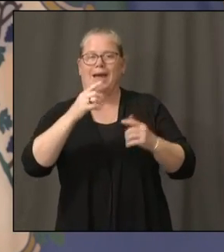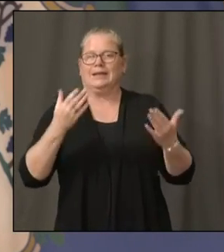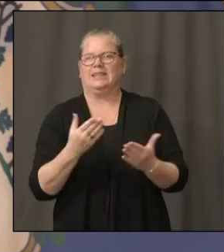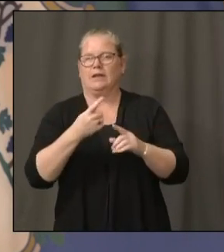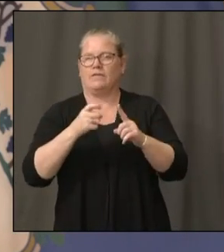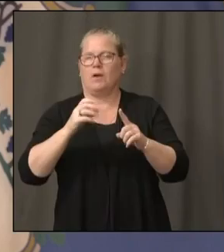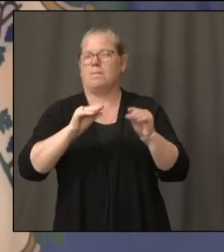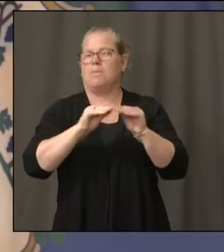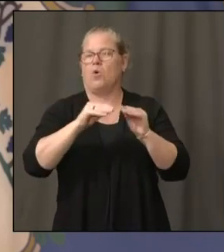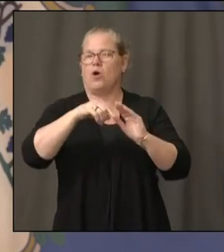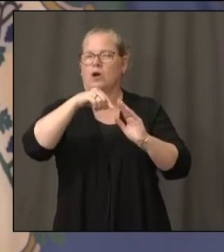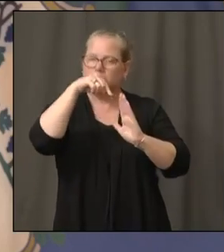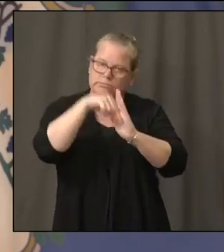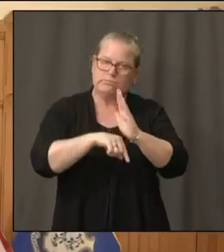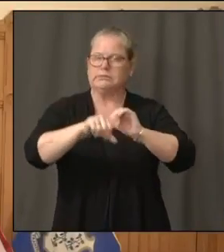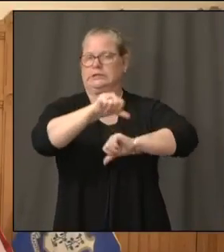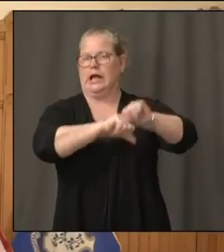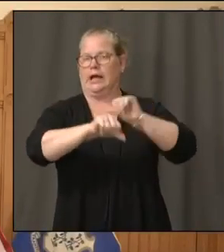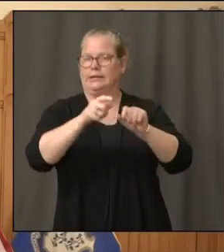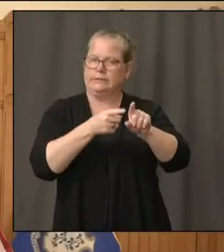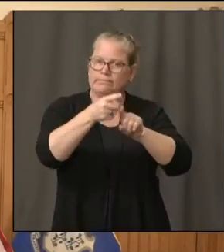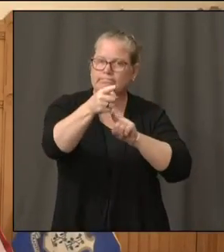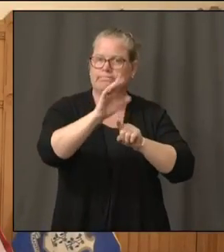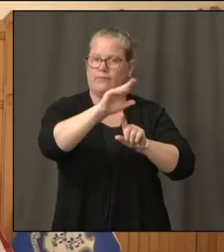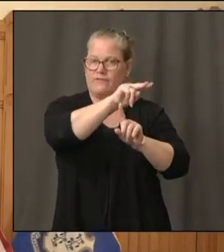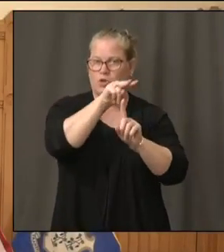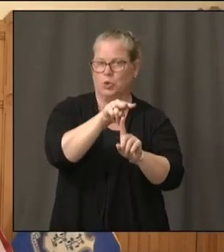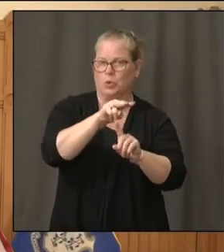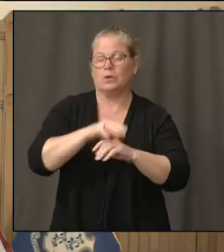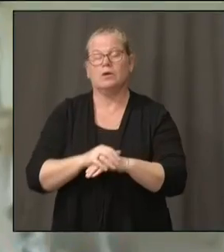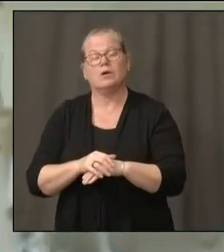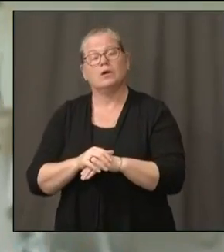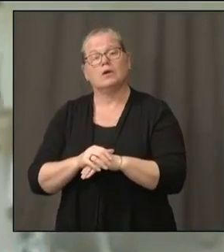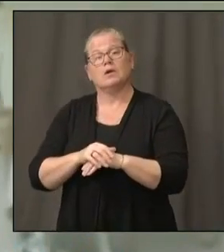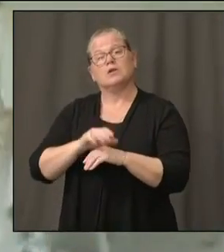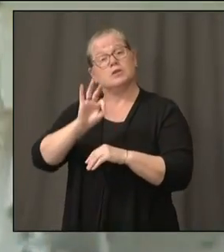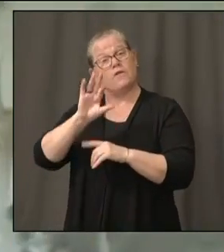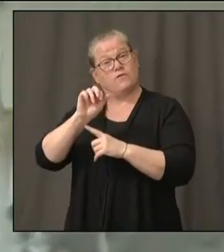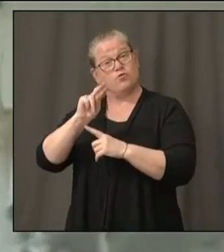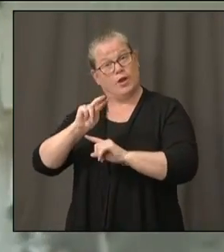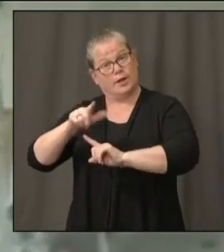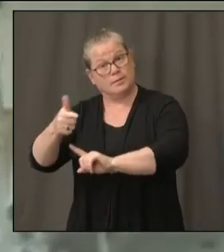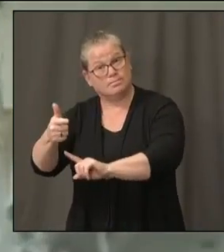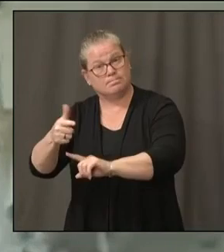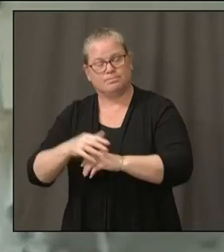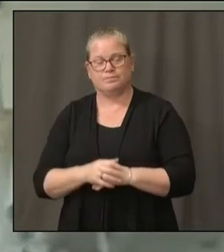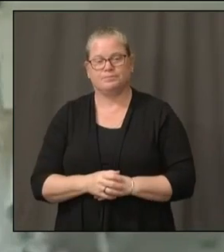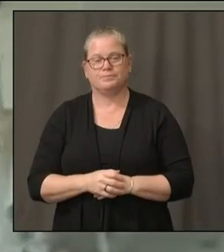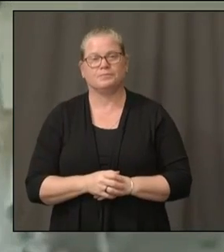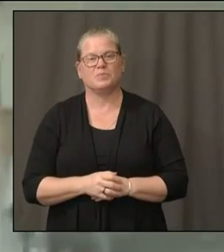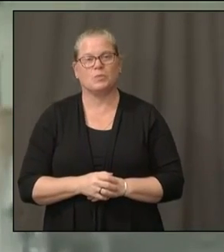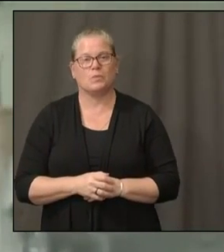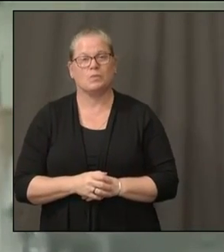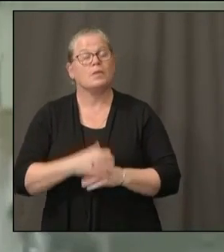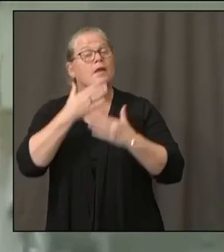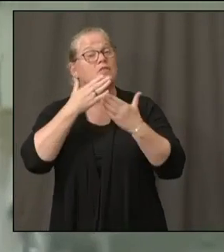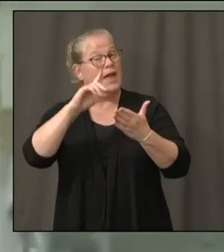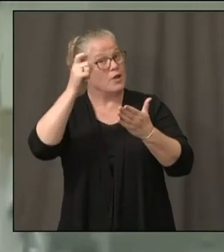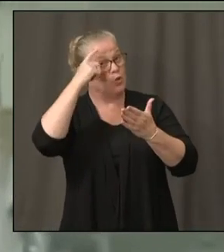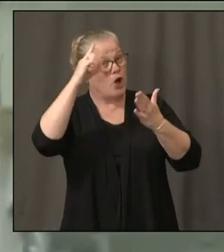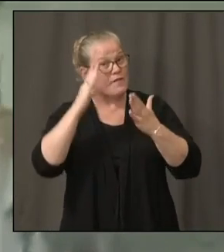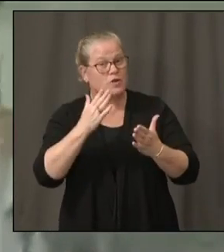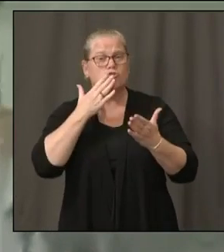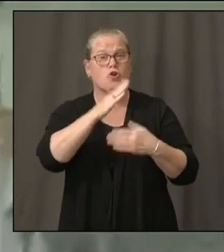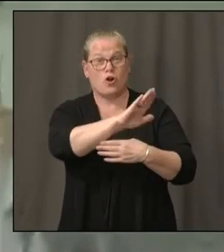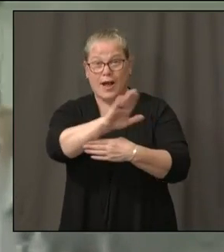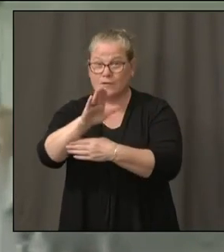view. Fran, what are you hearing from the superintendents? Thank you, Governor. And good afternoon, everyone. And I'm